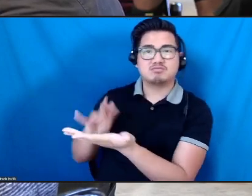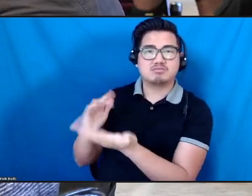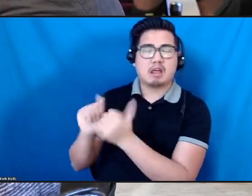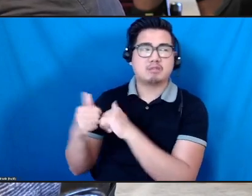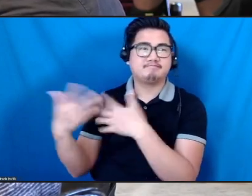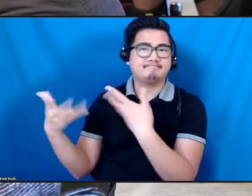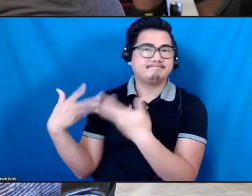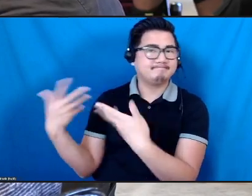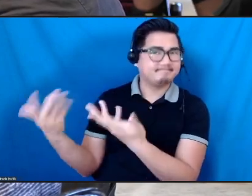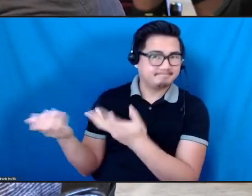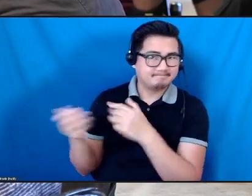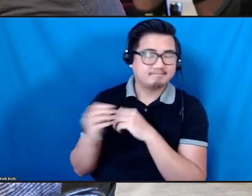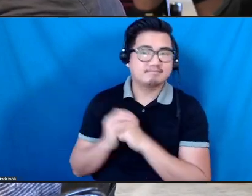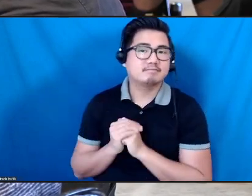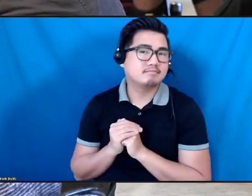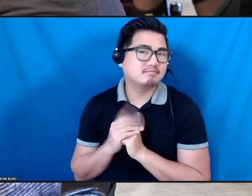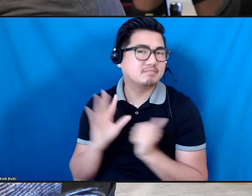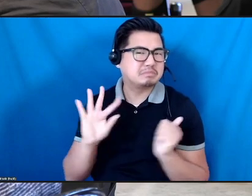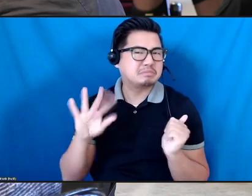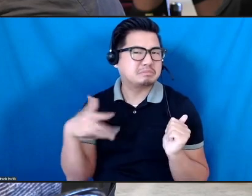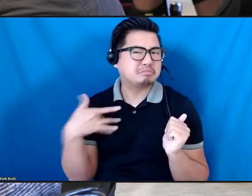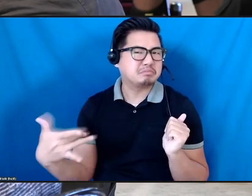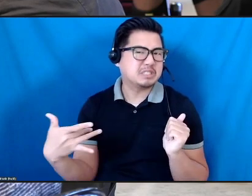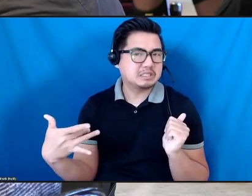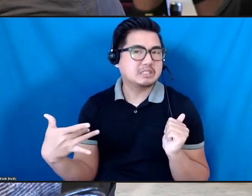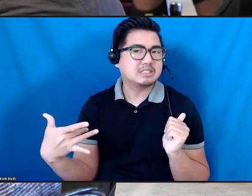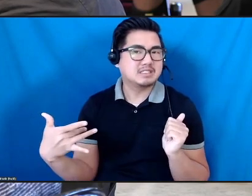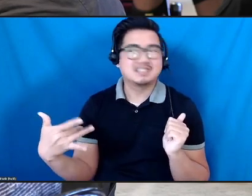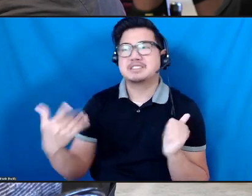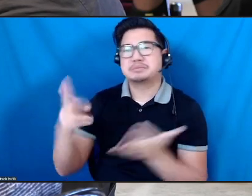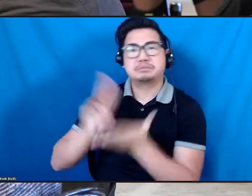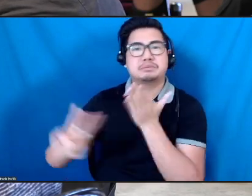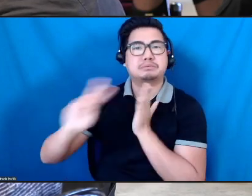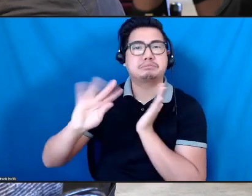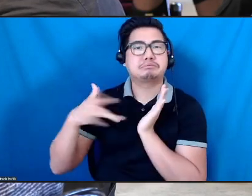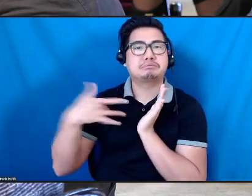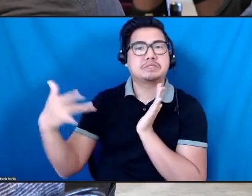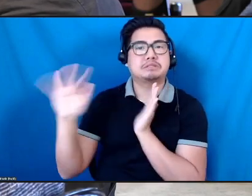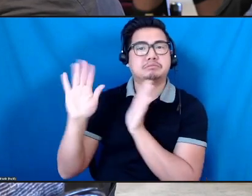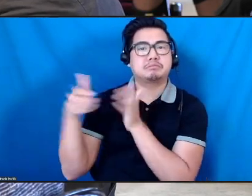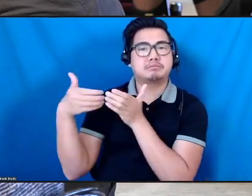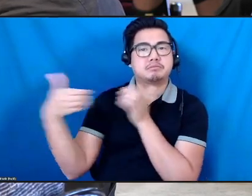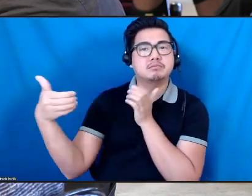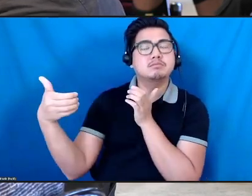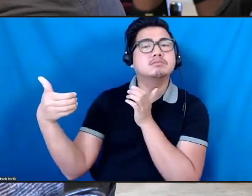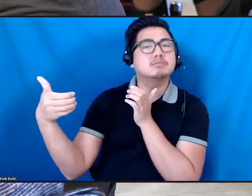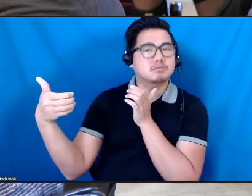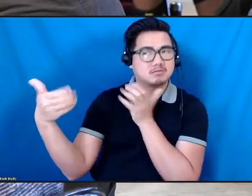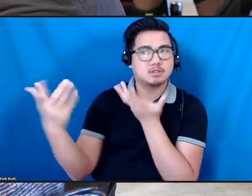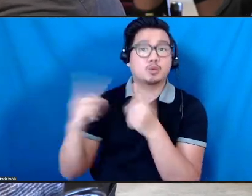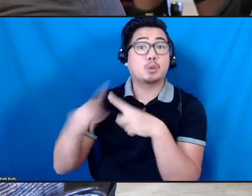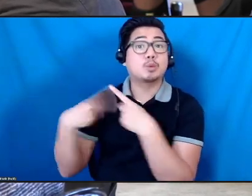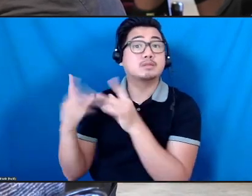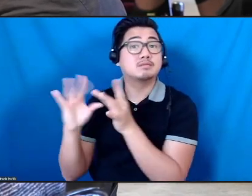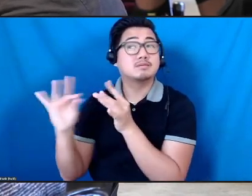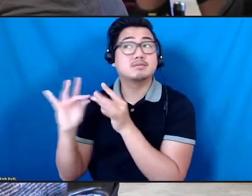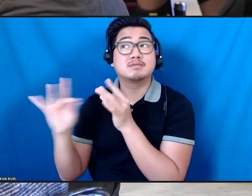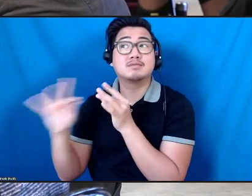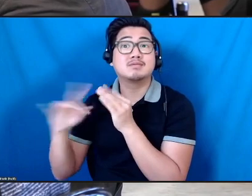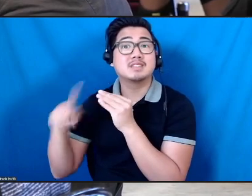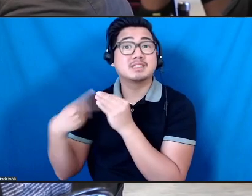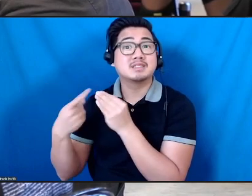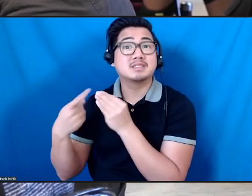It tends to just be a totally separate part of how we talk about the university is like, the university